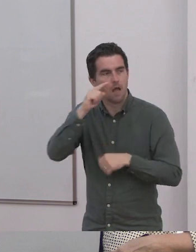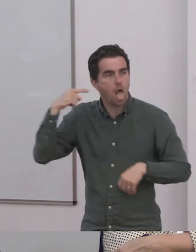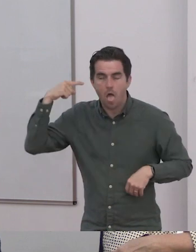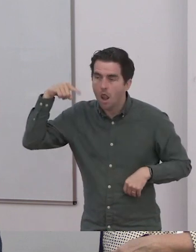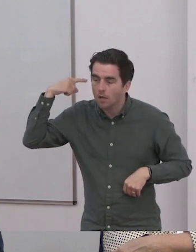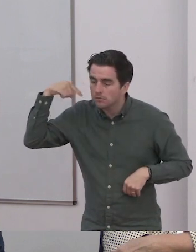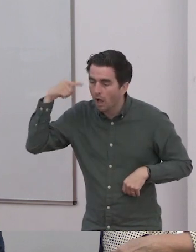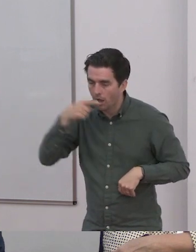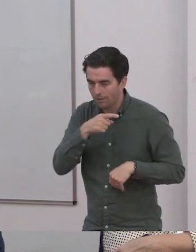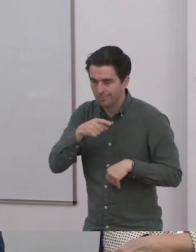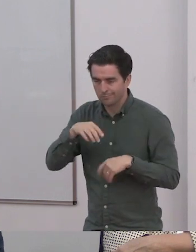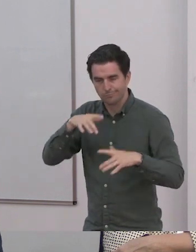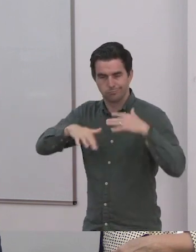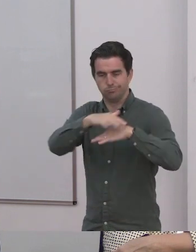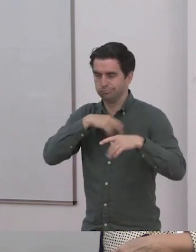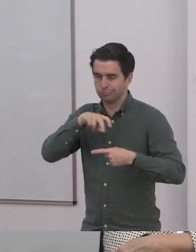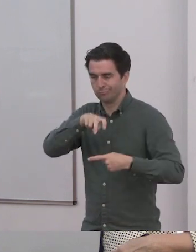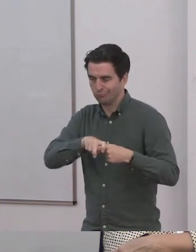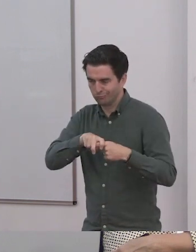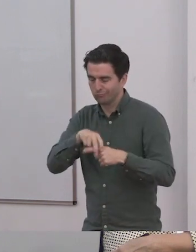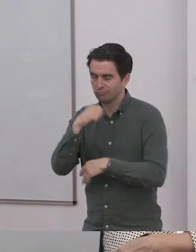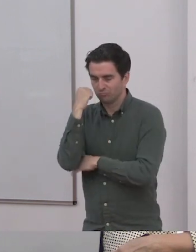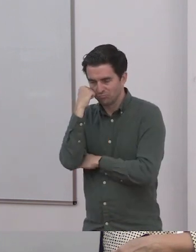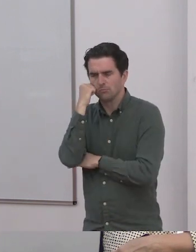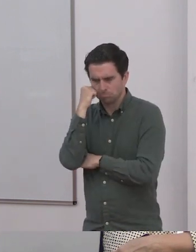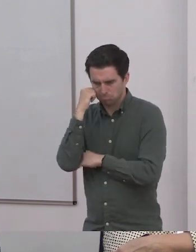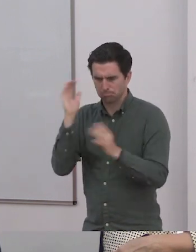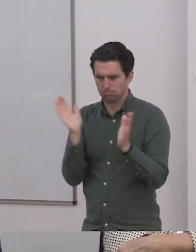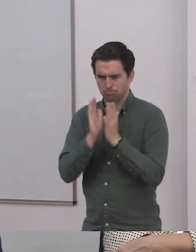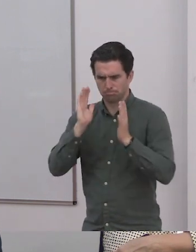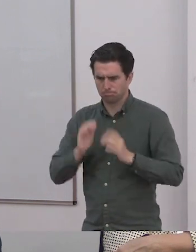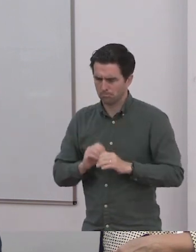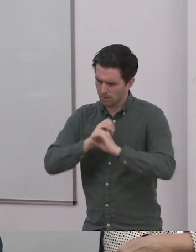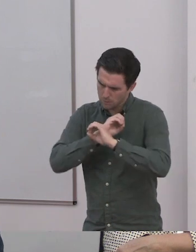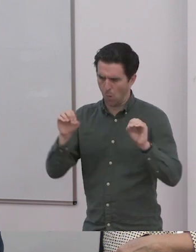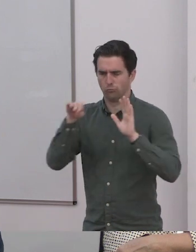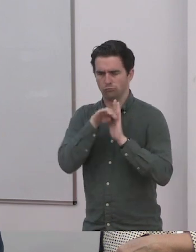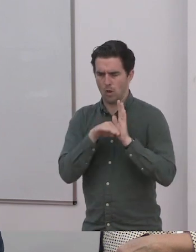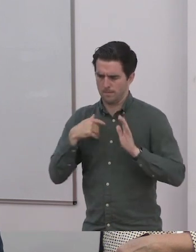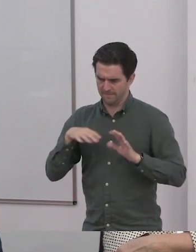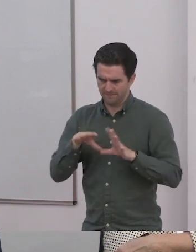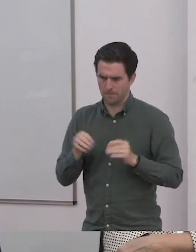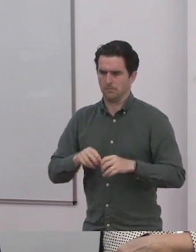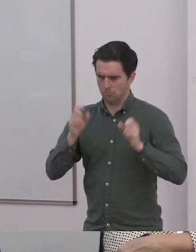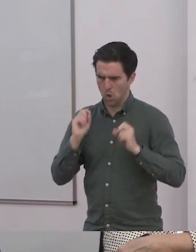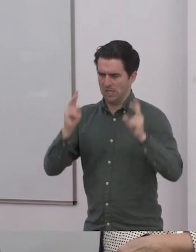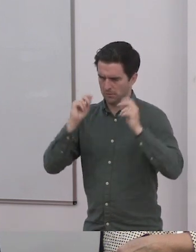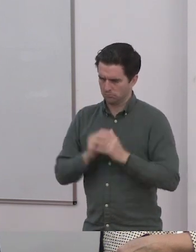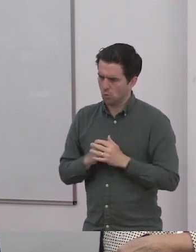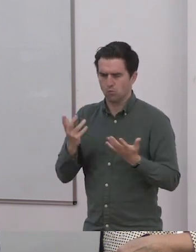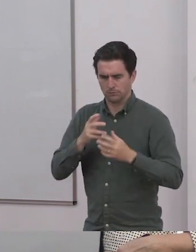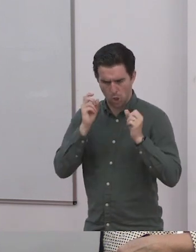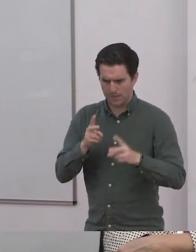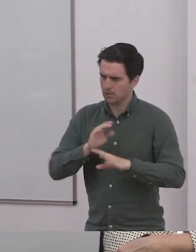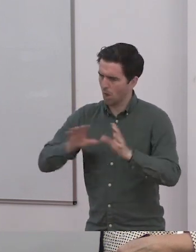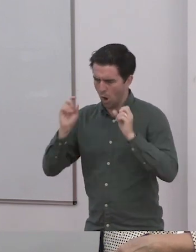okay to say mean things to each other? And what do we do when family members do that? And whose responsibility is it